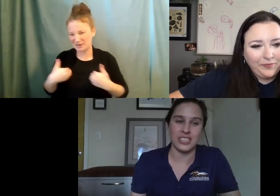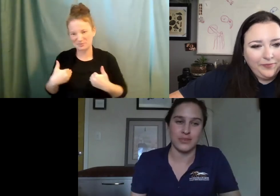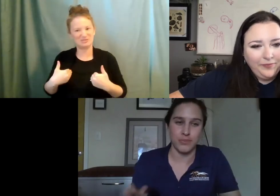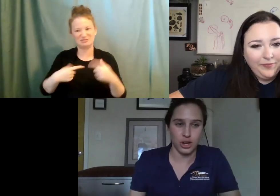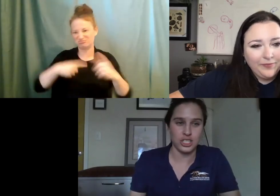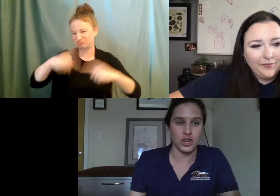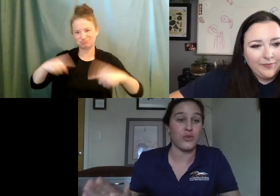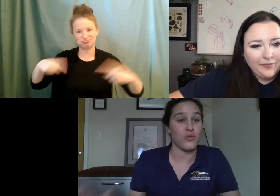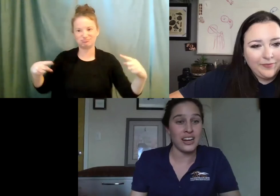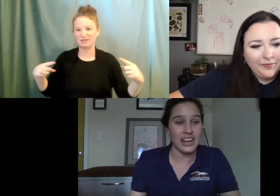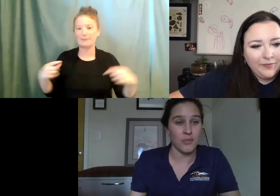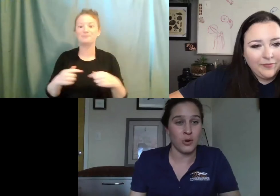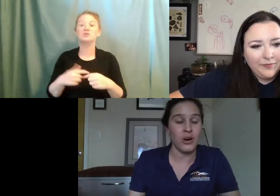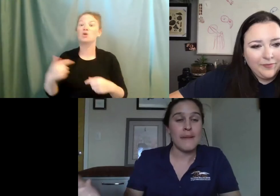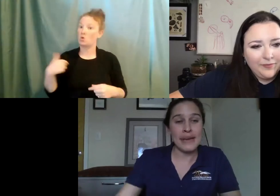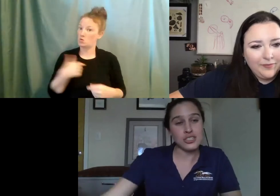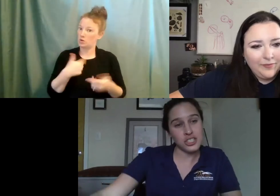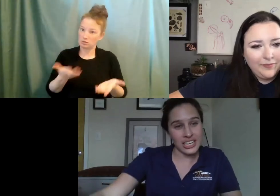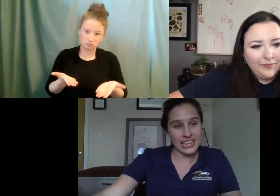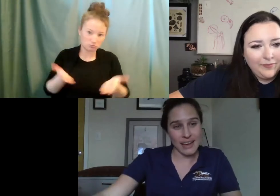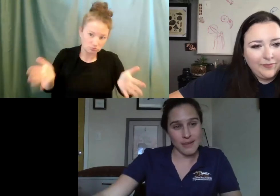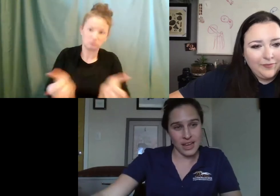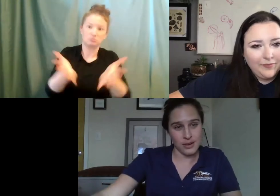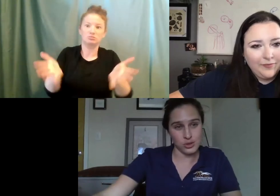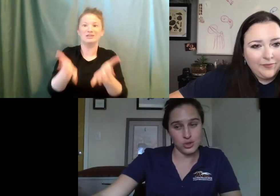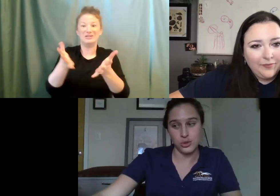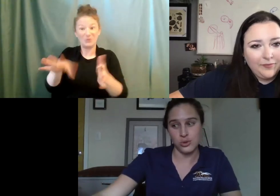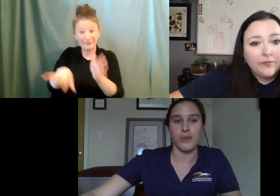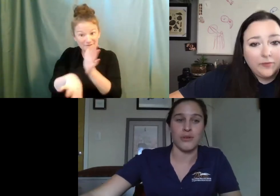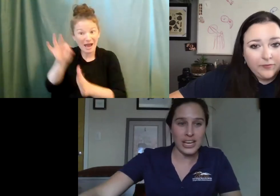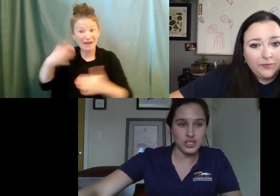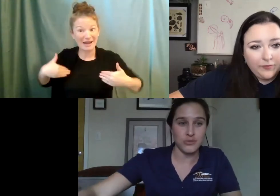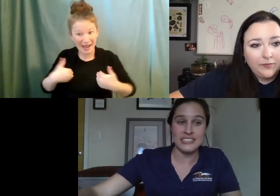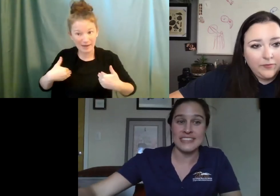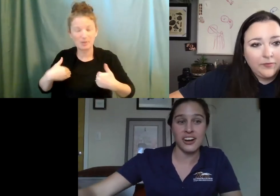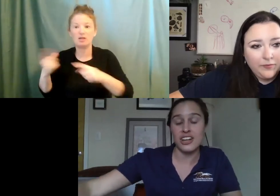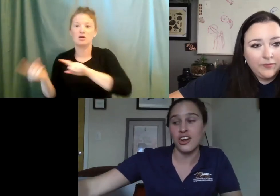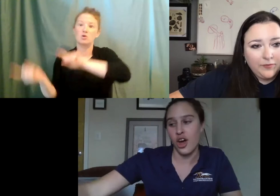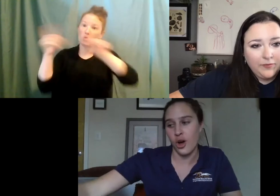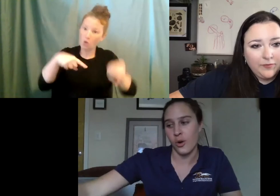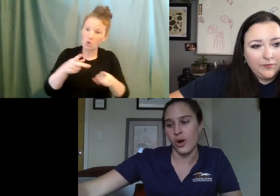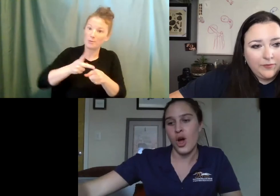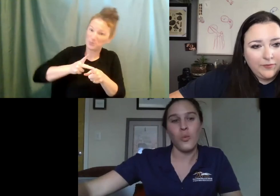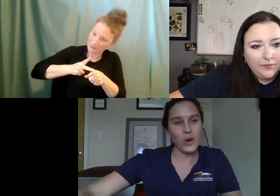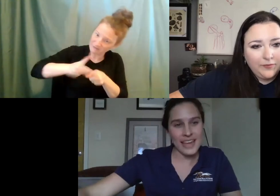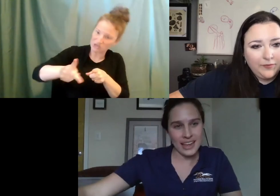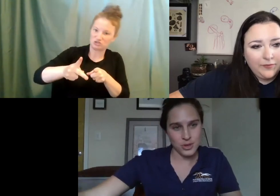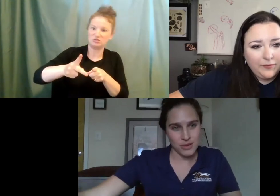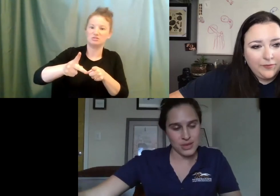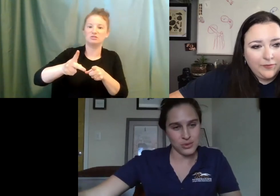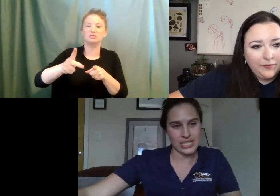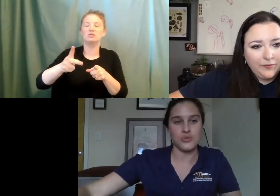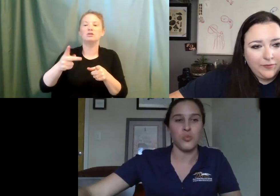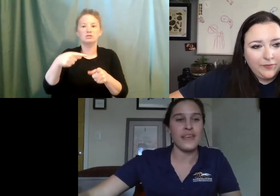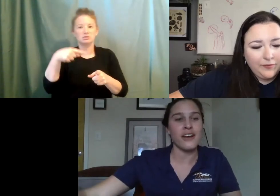especially push, you know, if you find an animal, make sure you're getting that animal to a professional because they're going to know when that animal